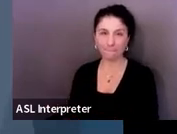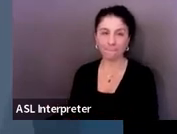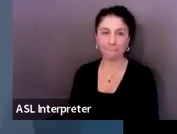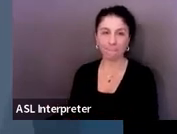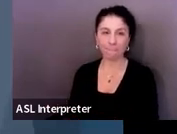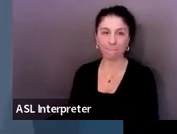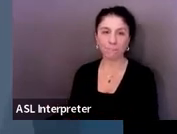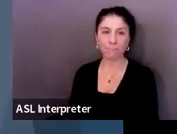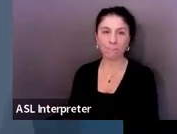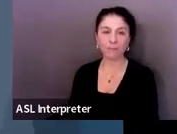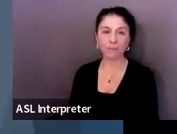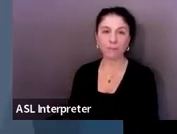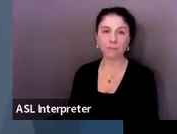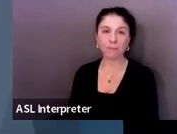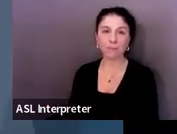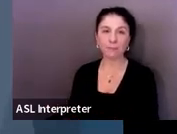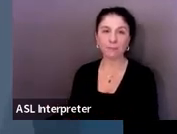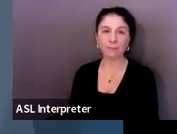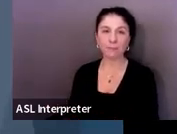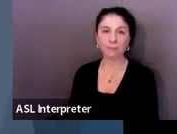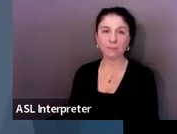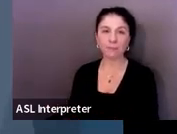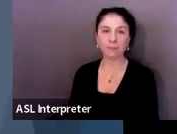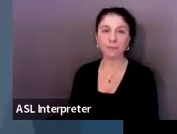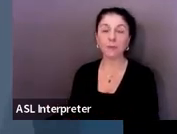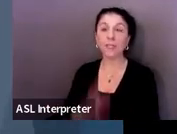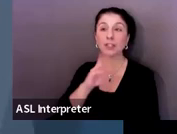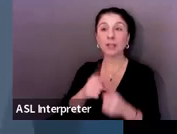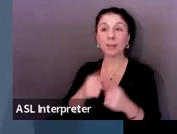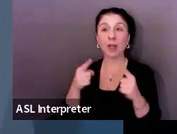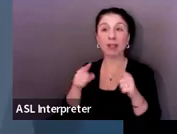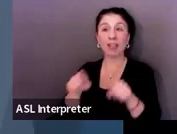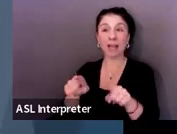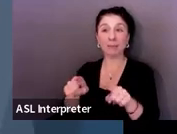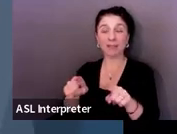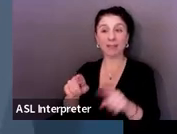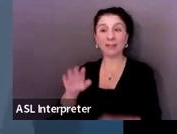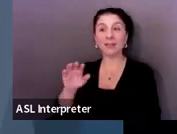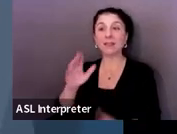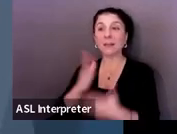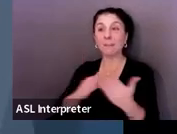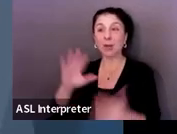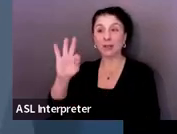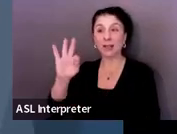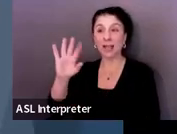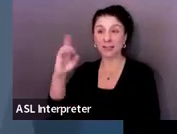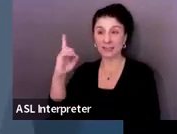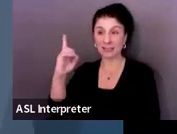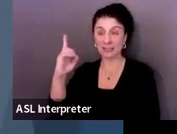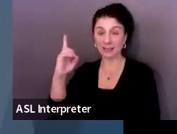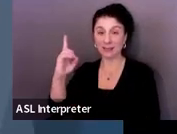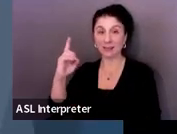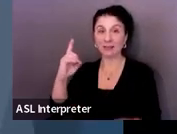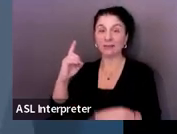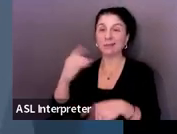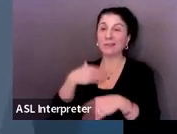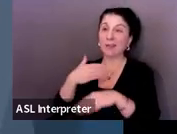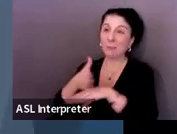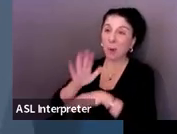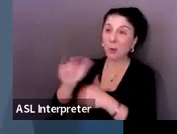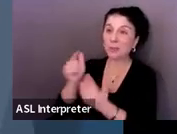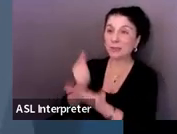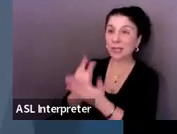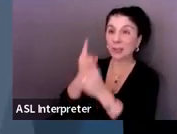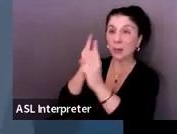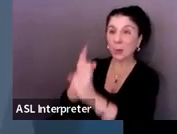And then here's that alignment piece. So in Section 9D, where you have those post-secondary goals, there